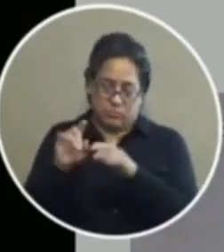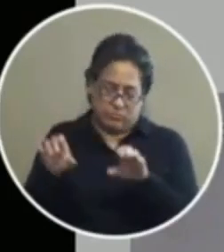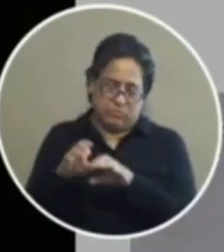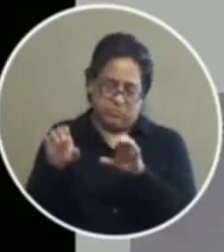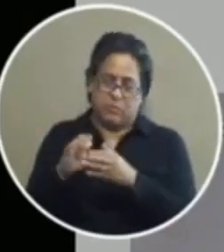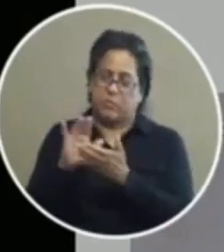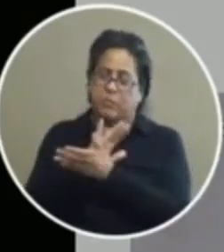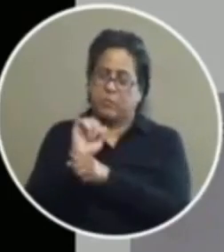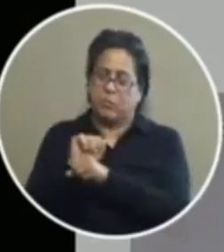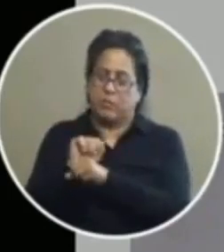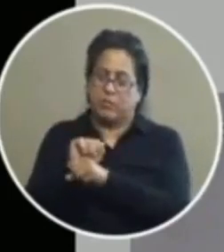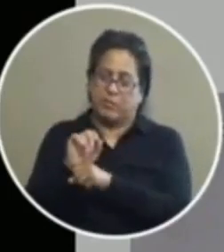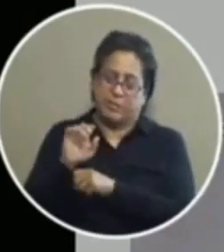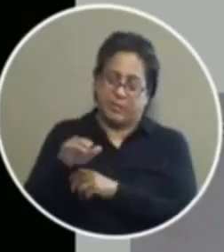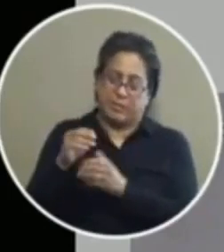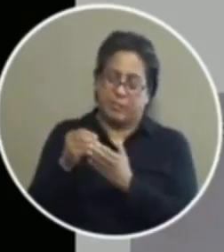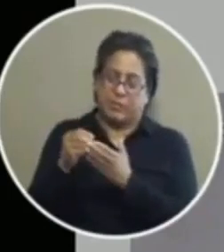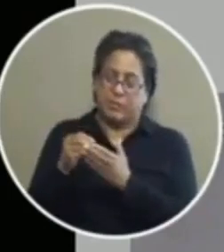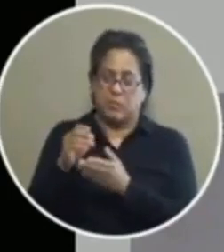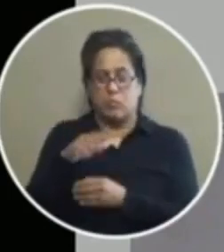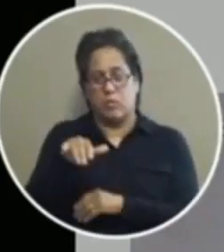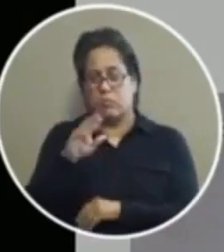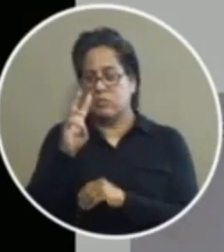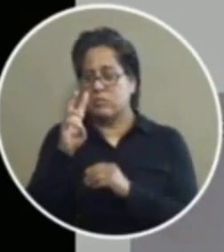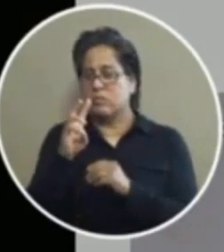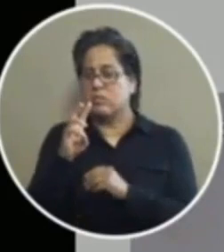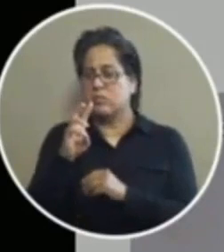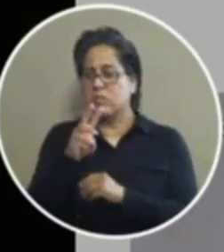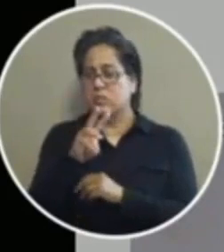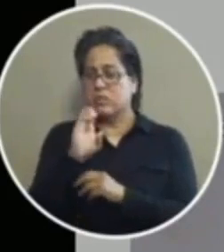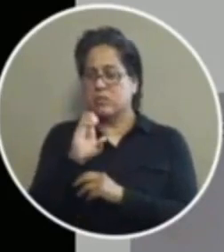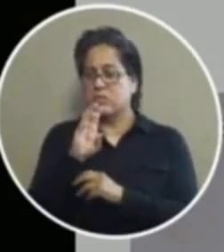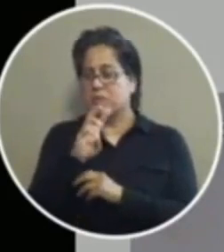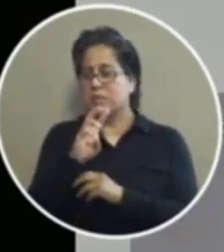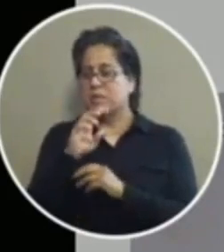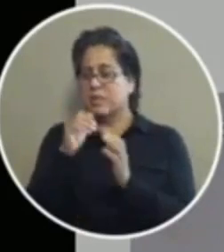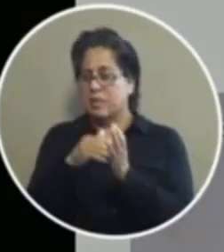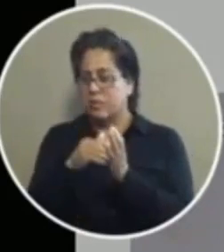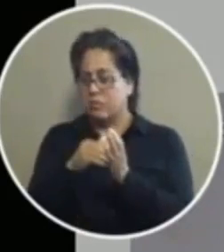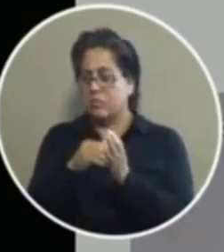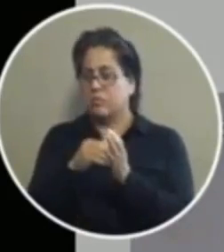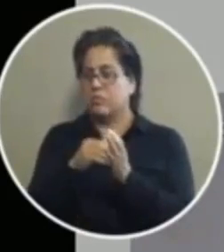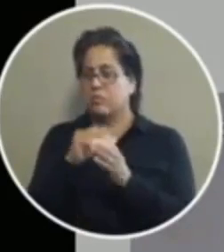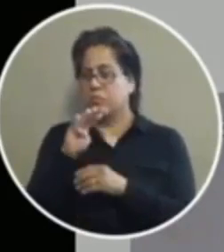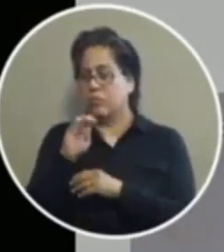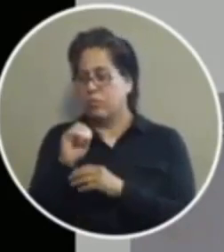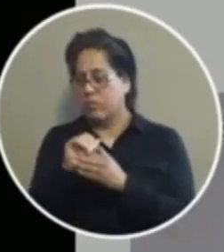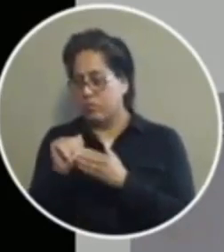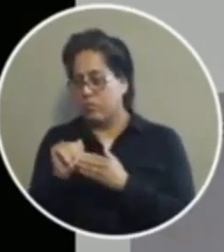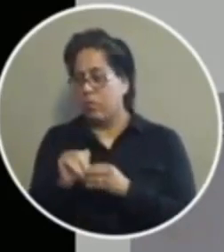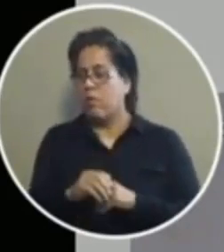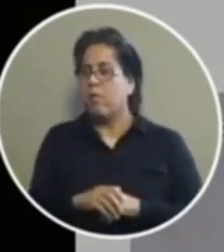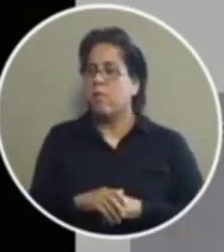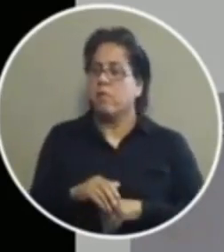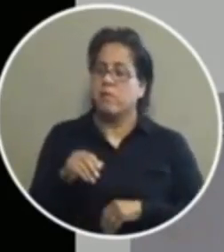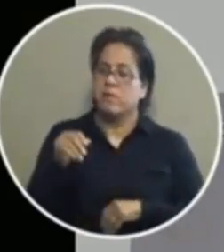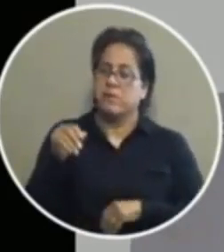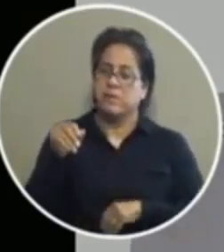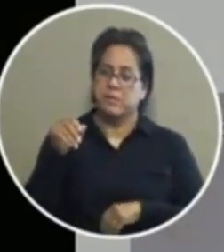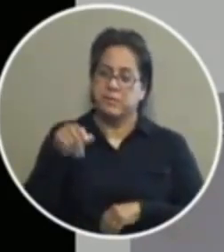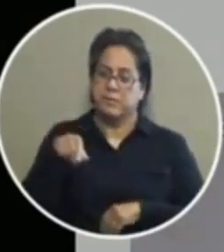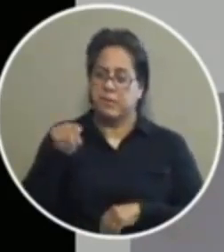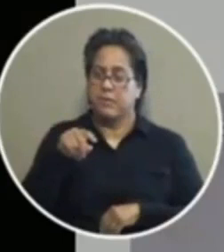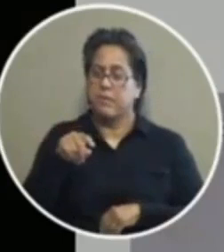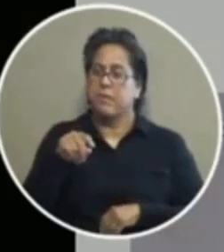with the money spent being six thousand or six hundred and six thousand eight hundred and forty dollars this is not